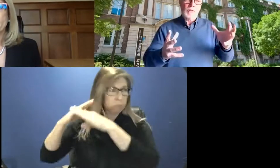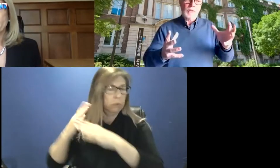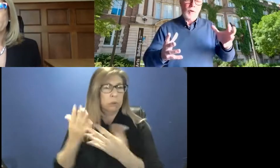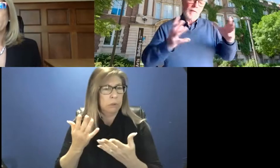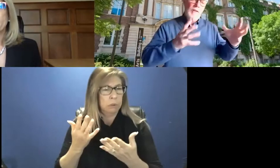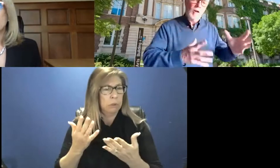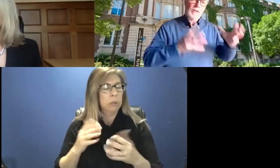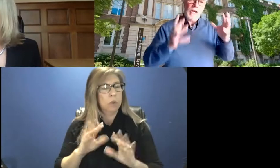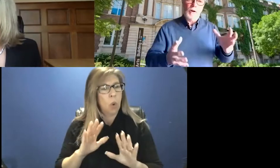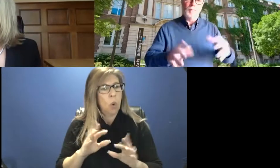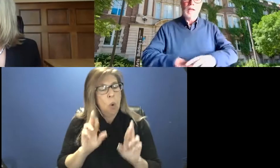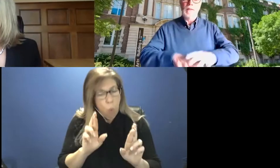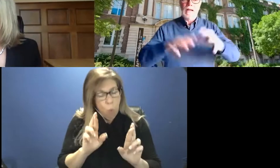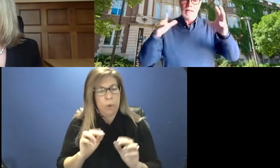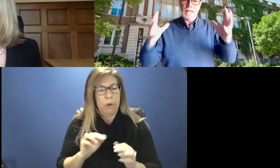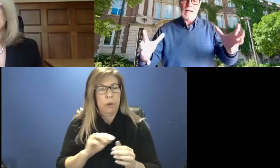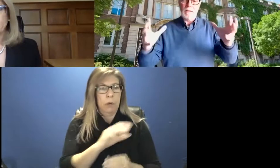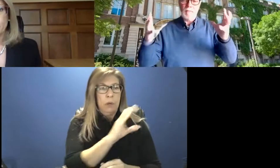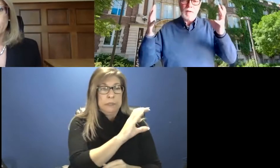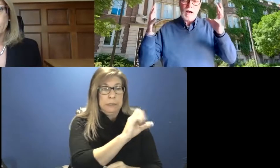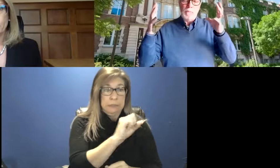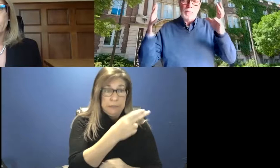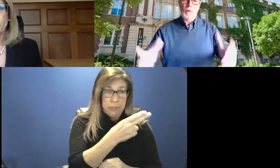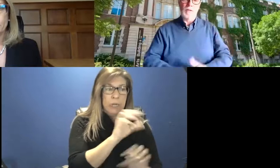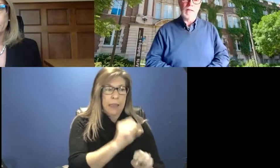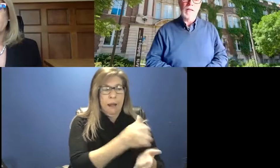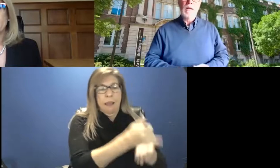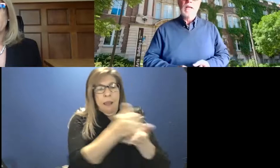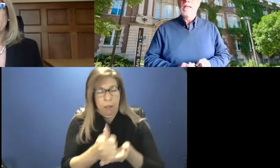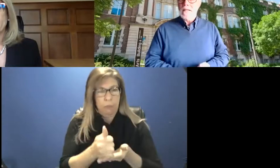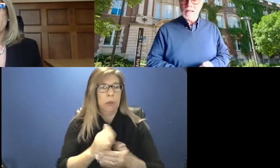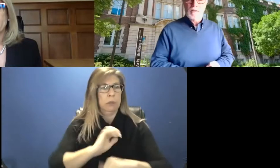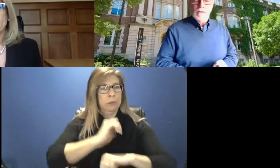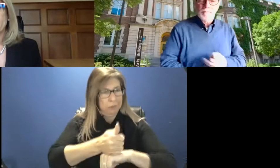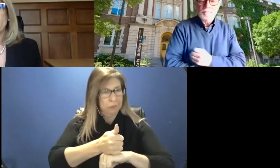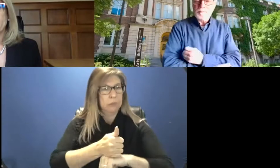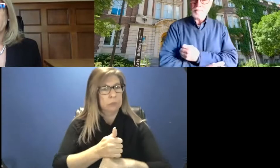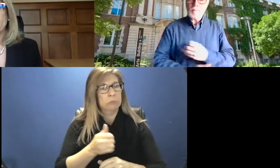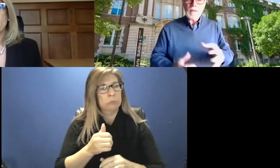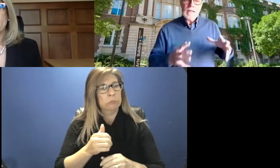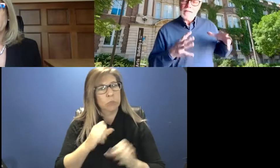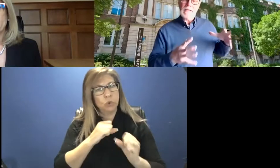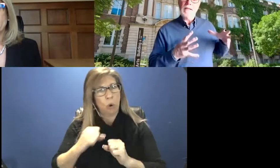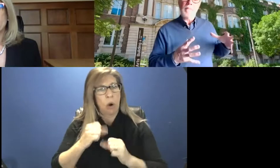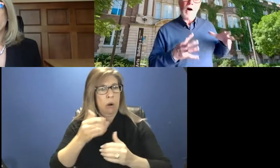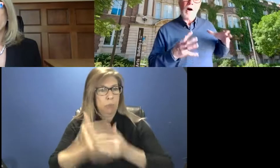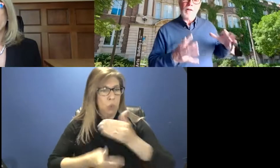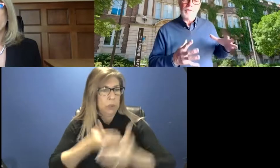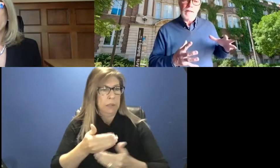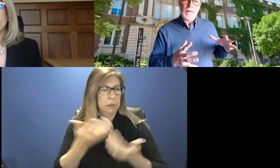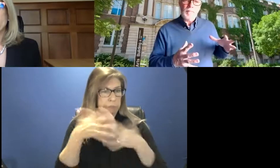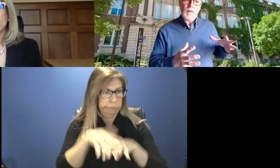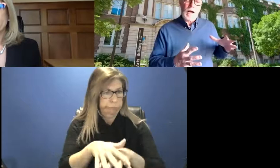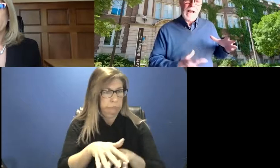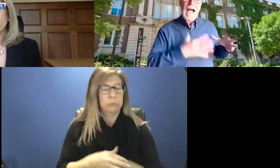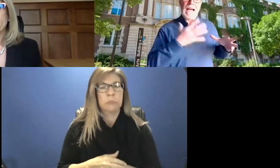college or having the college help in that set, uh, process. Secondly, setting up all of